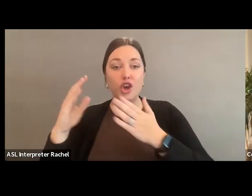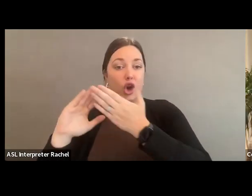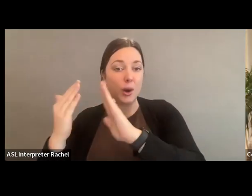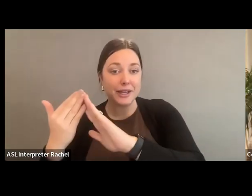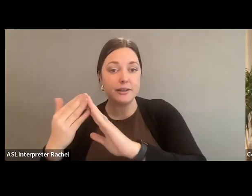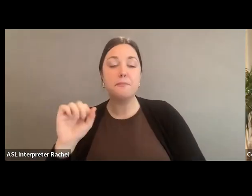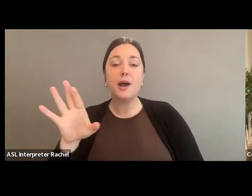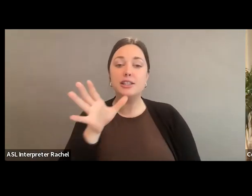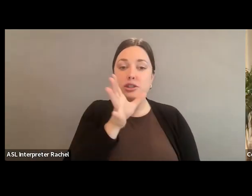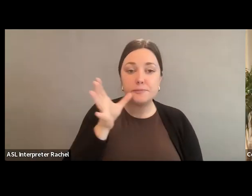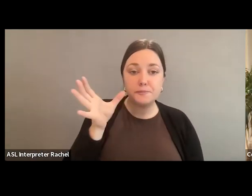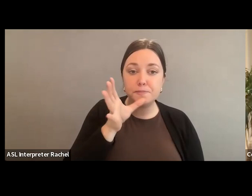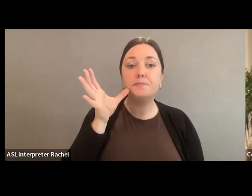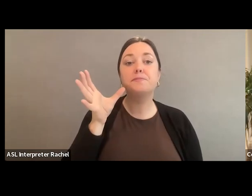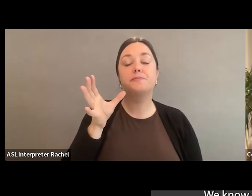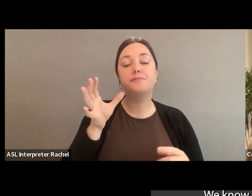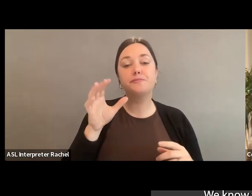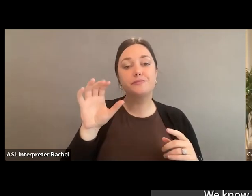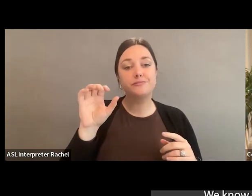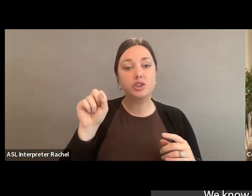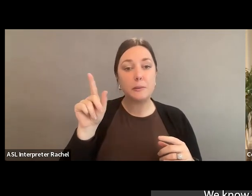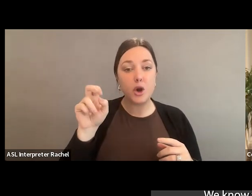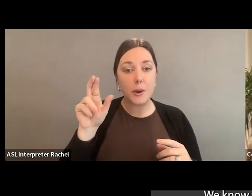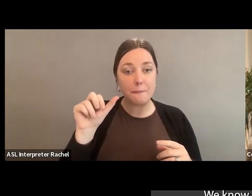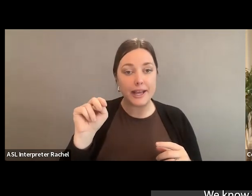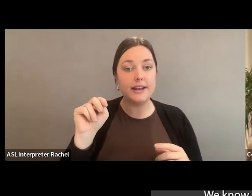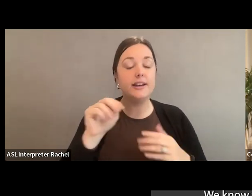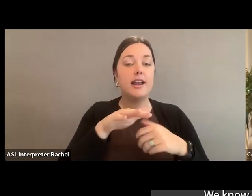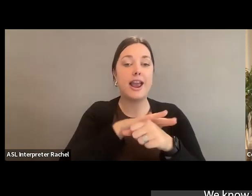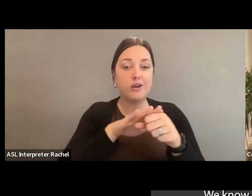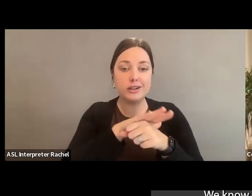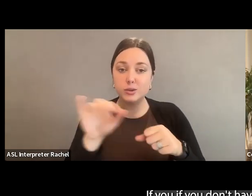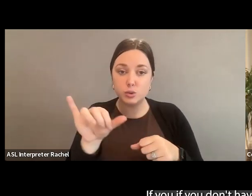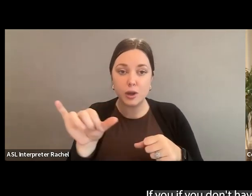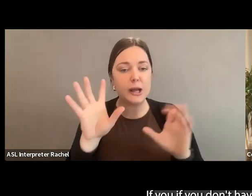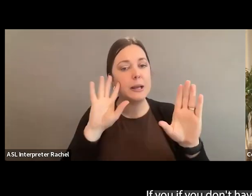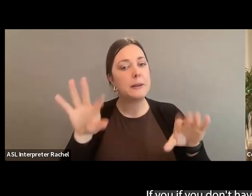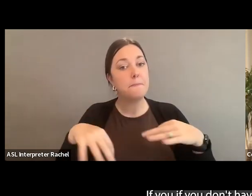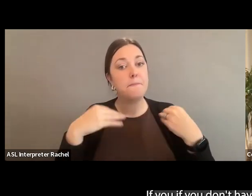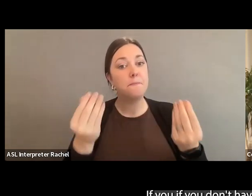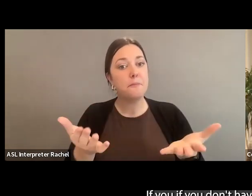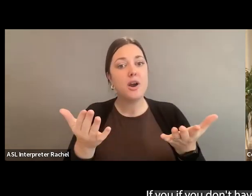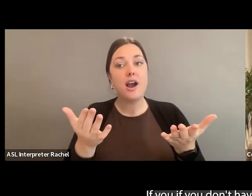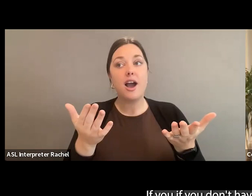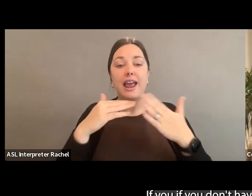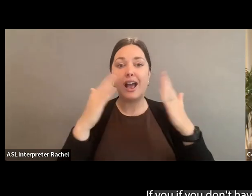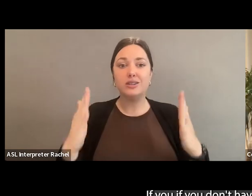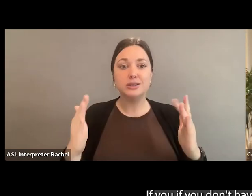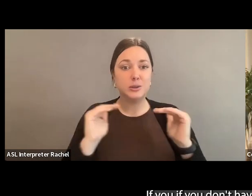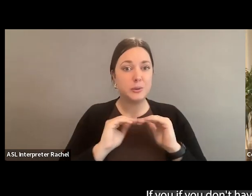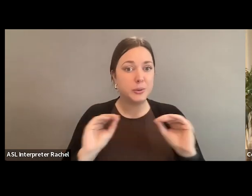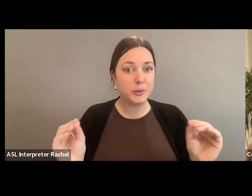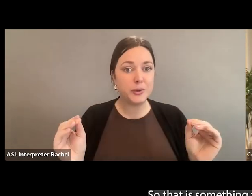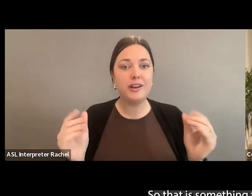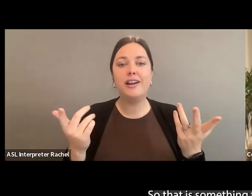suburban and rural areas as well. We know that that's important for artists. If you don't have a place to live, it's hard to be